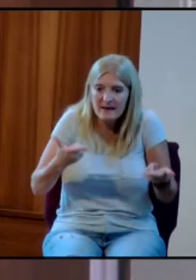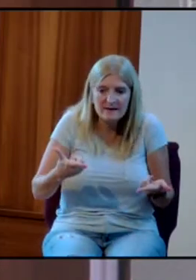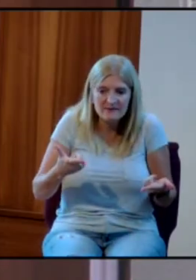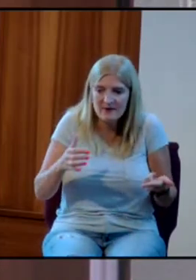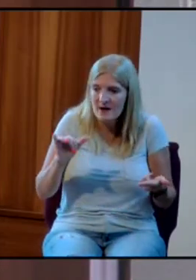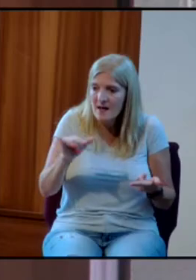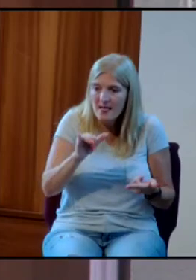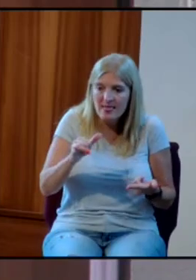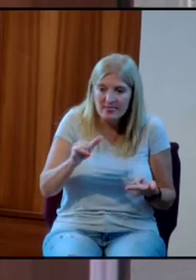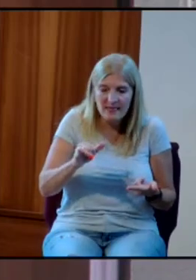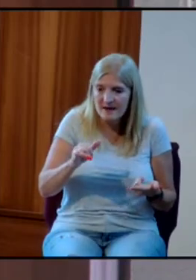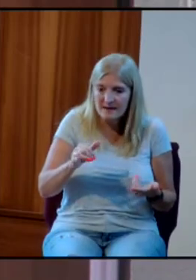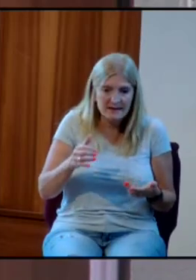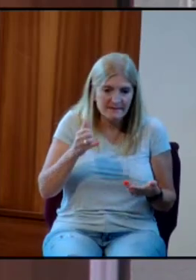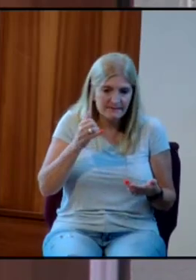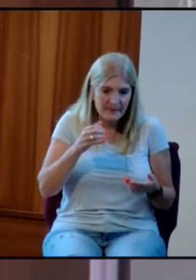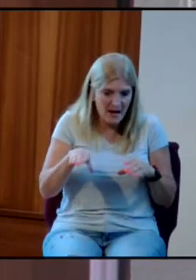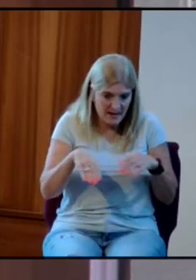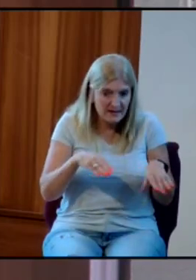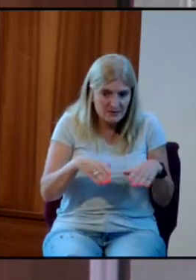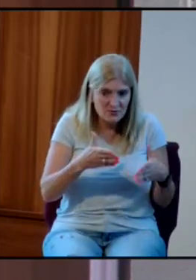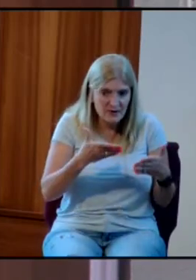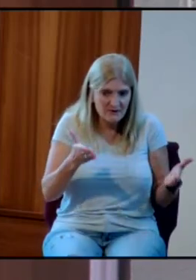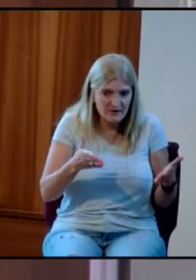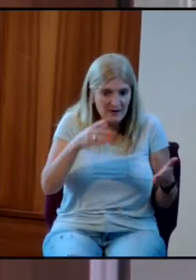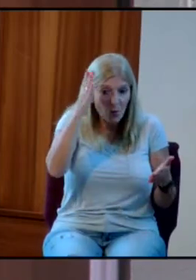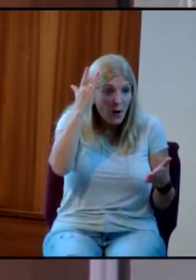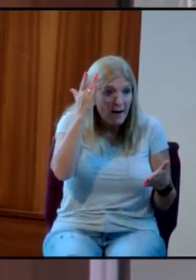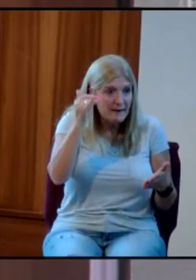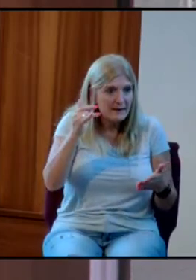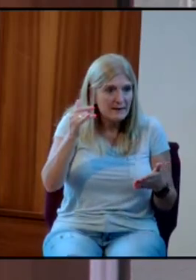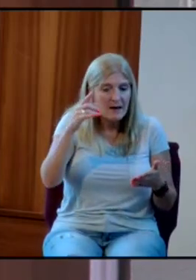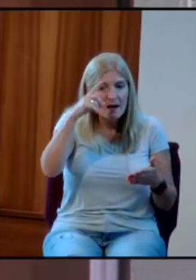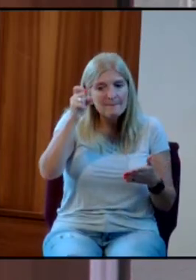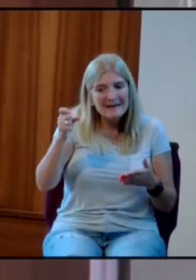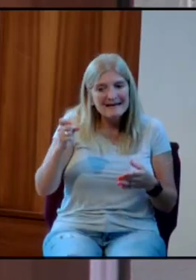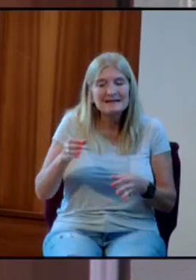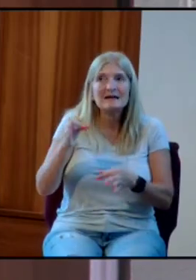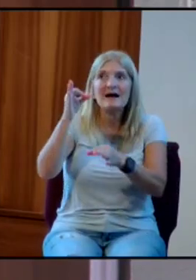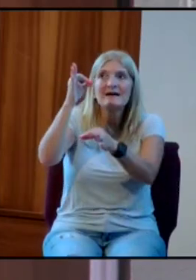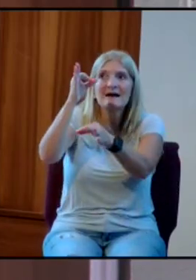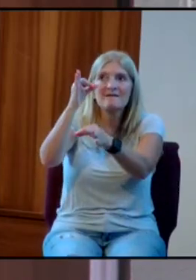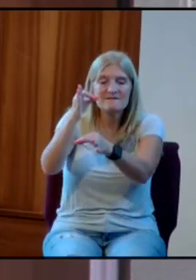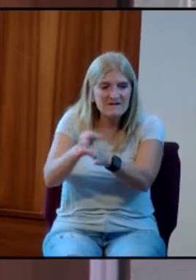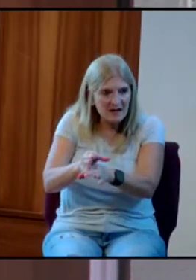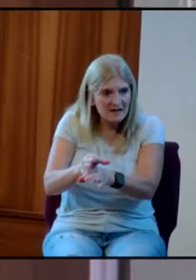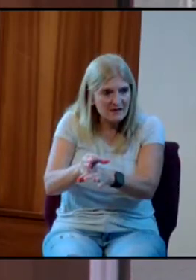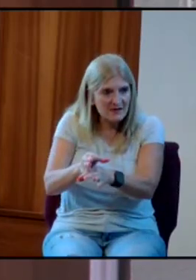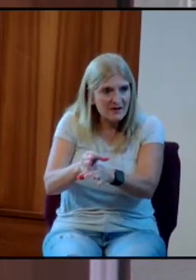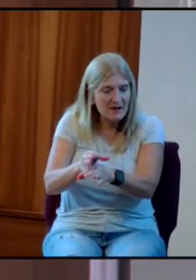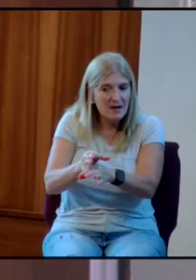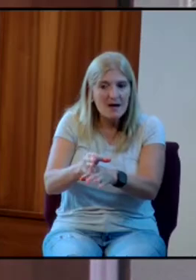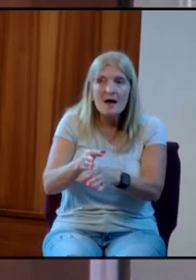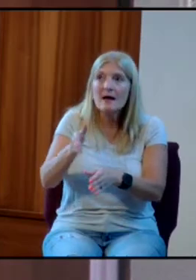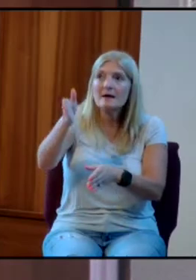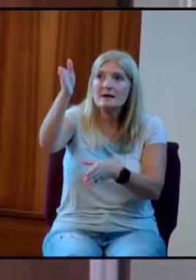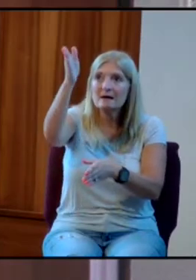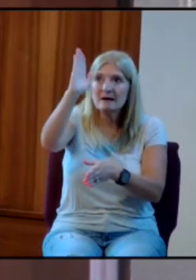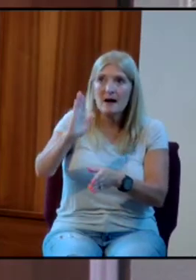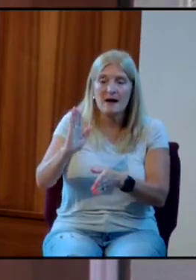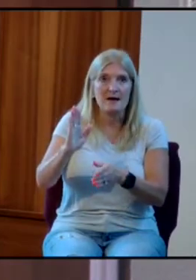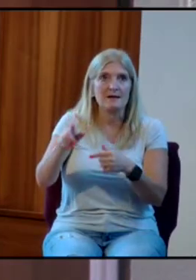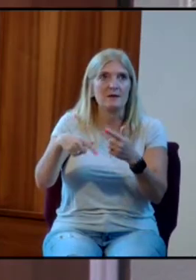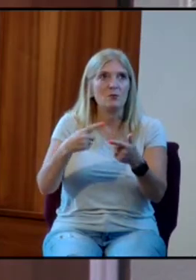God comes through and helps me good, if he doesn't, I'll be all right. That's not living by faith. Living by faith is when I